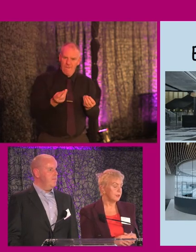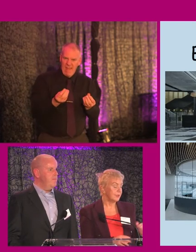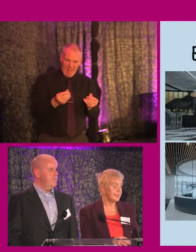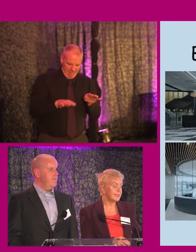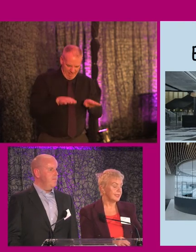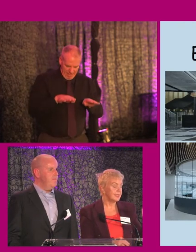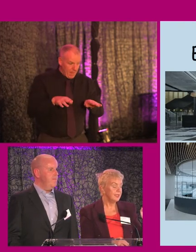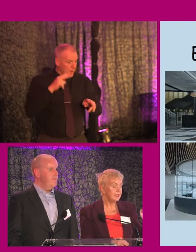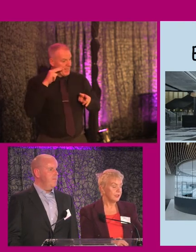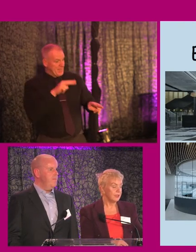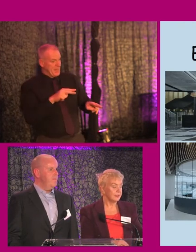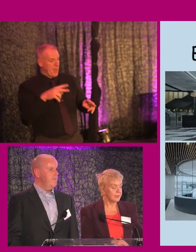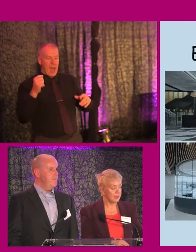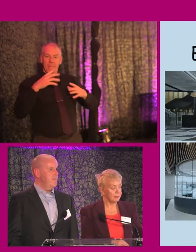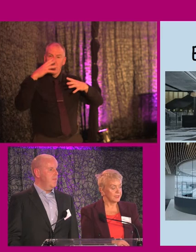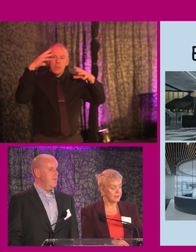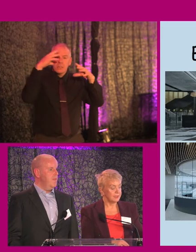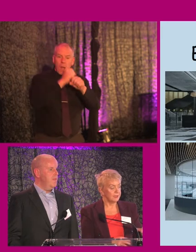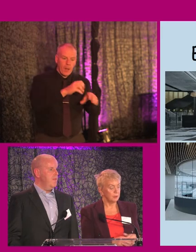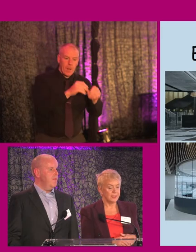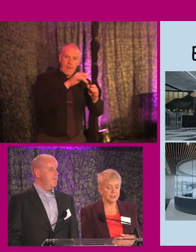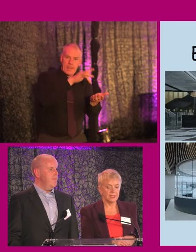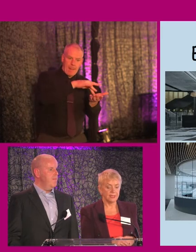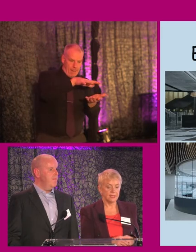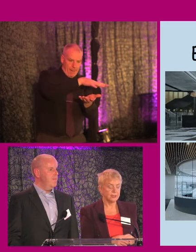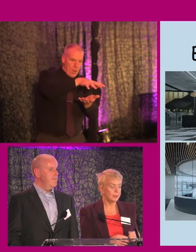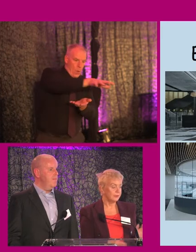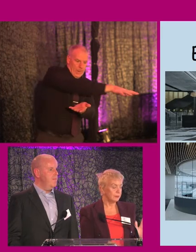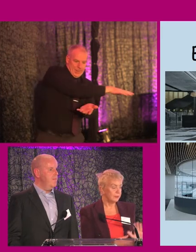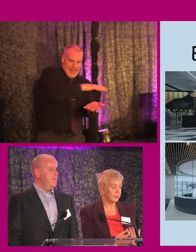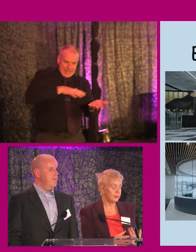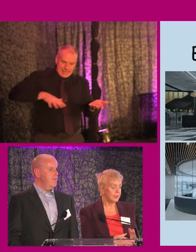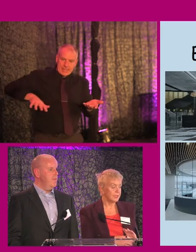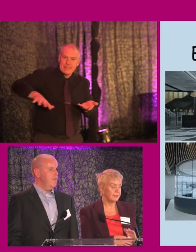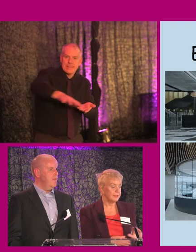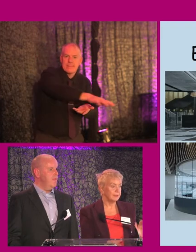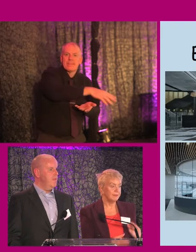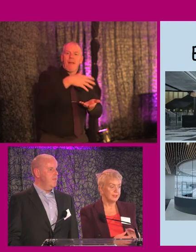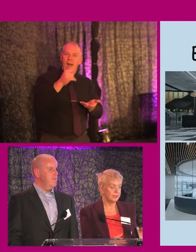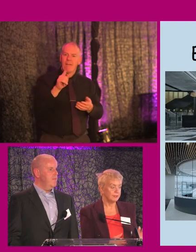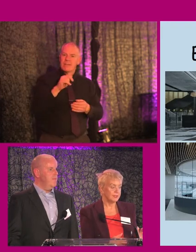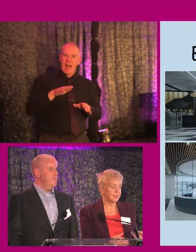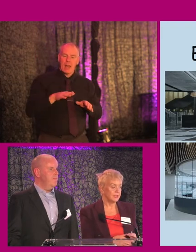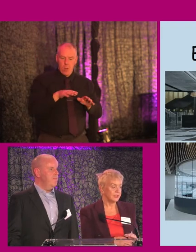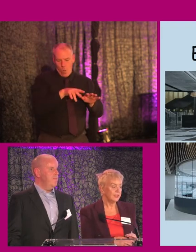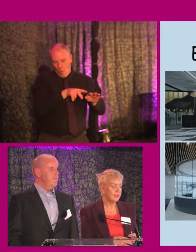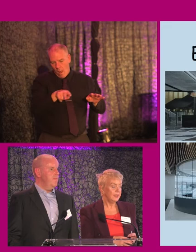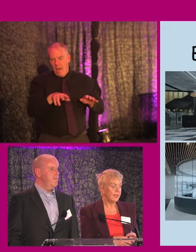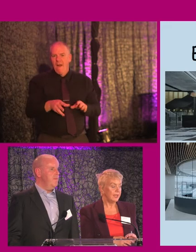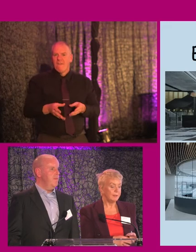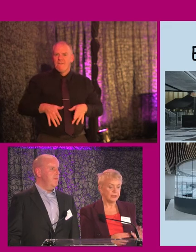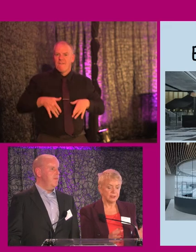for those of who can't see it, it's darker, has a carpet, and then the white is tiled so that you're moving across the space, you can feel the difference in the texture.